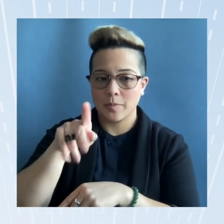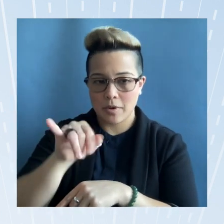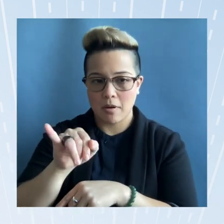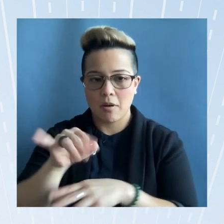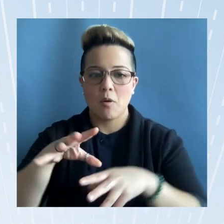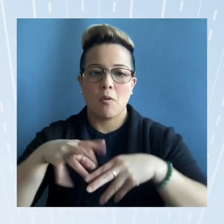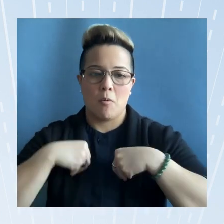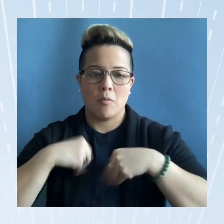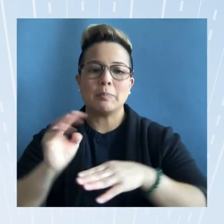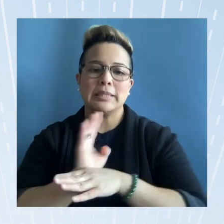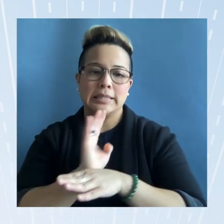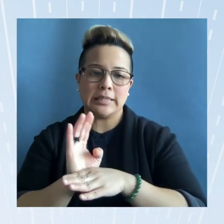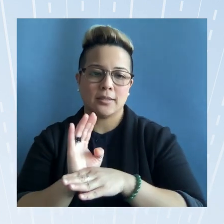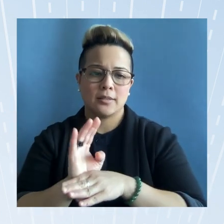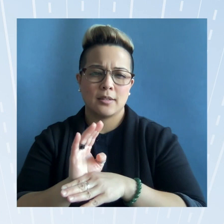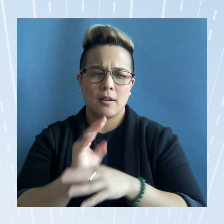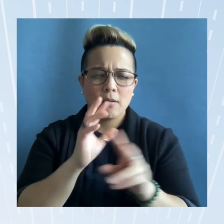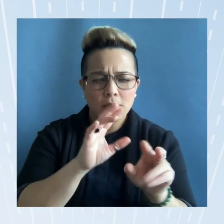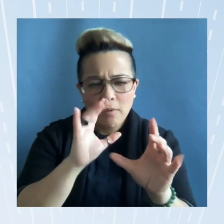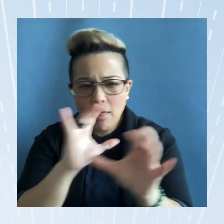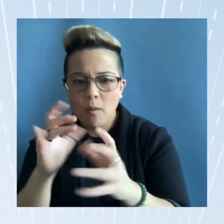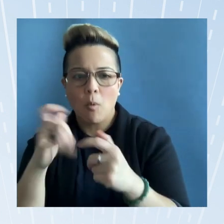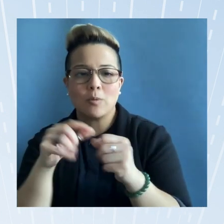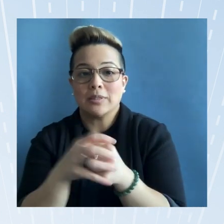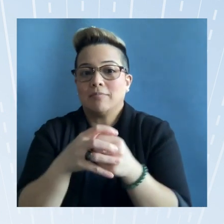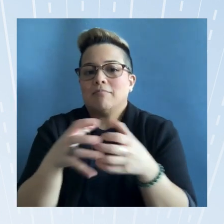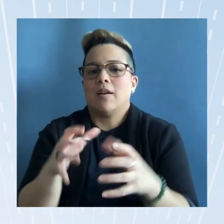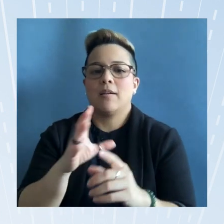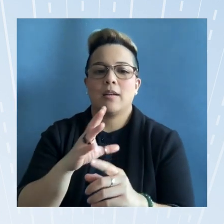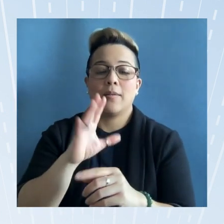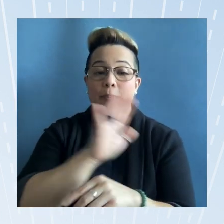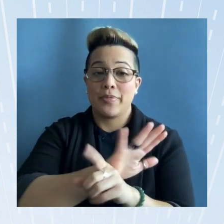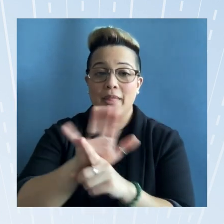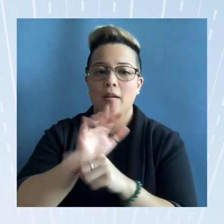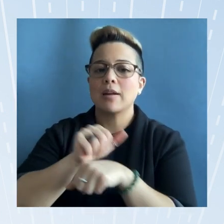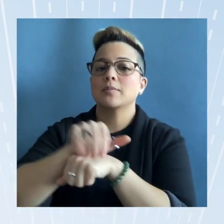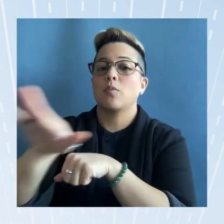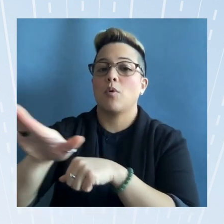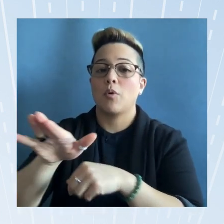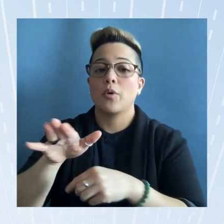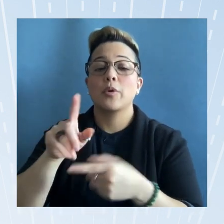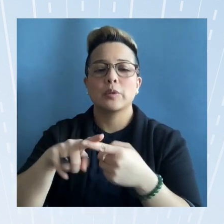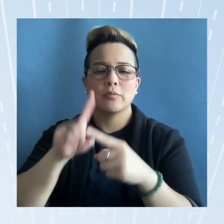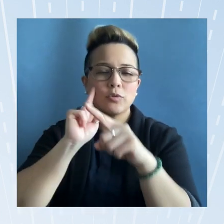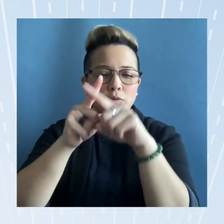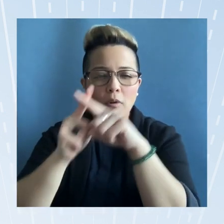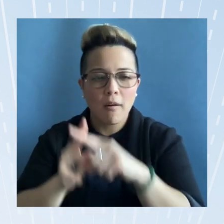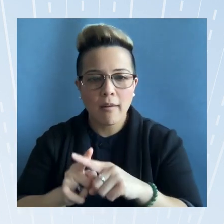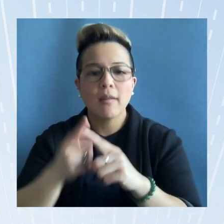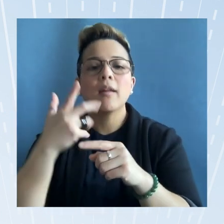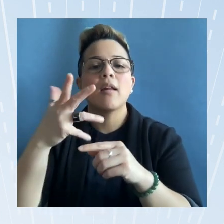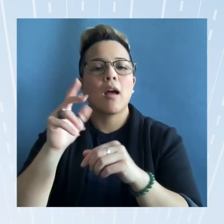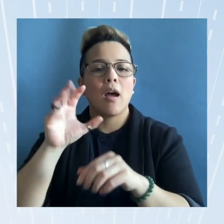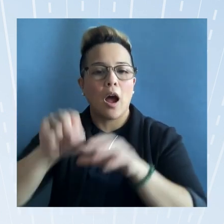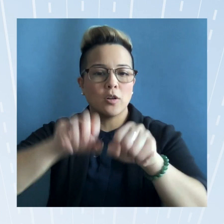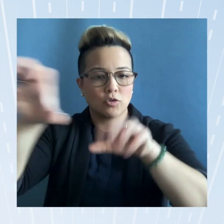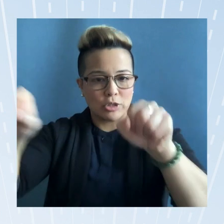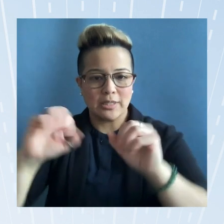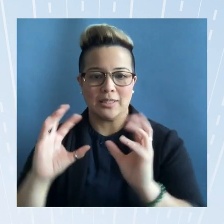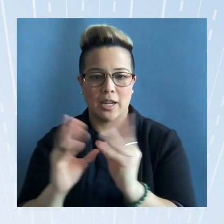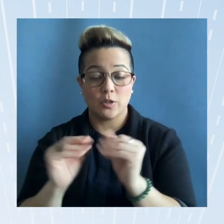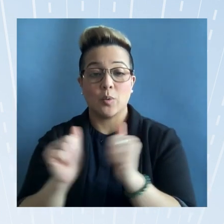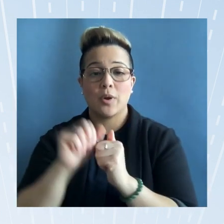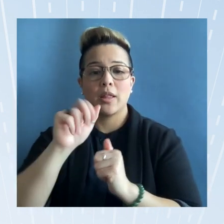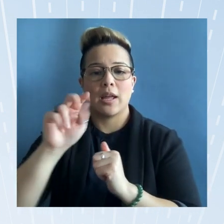owned businesses looking to expand their export via targeted outreach sessions with a and hpi